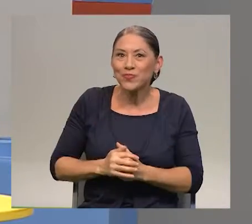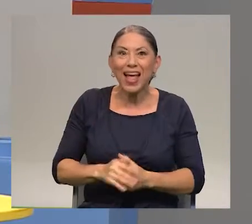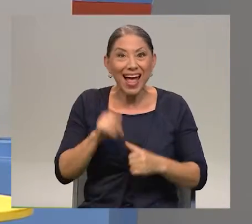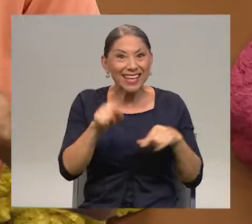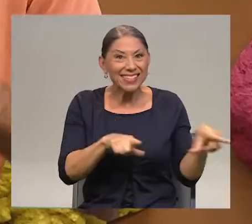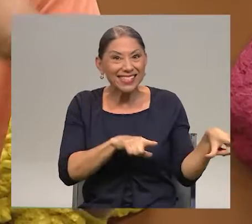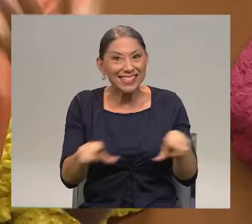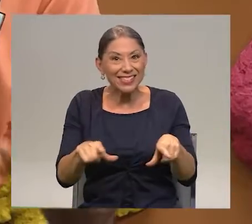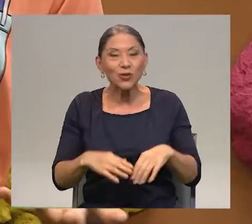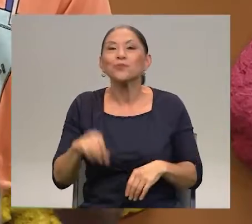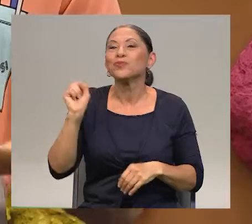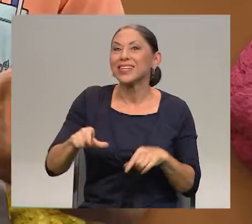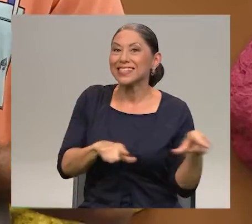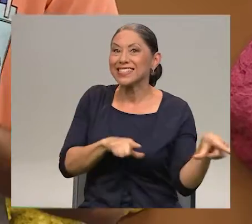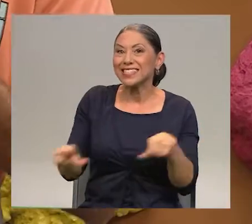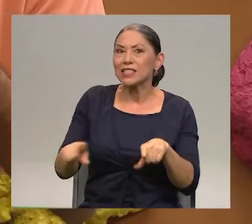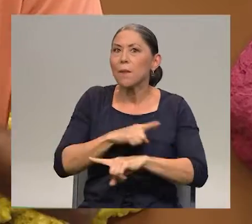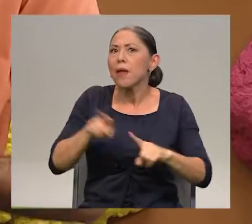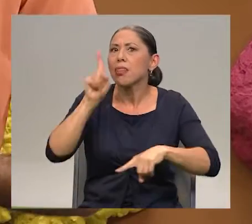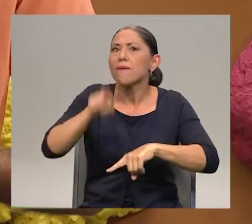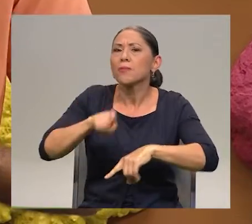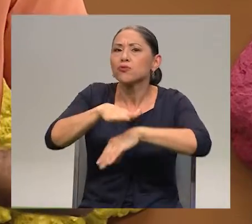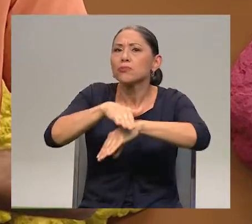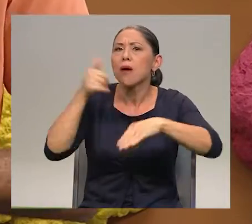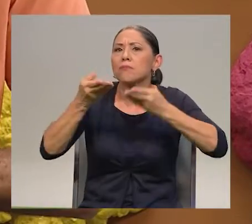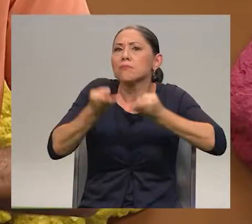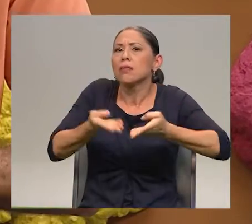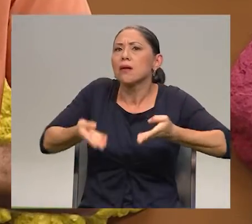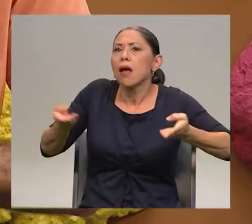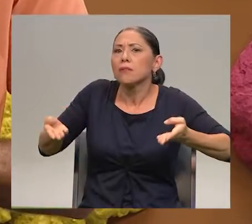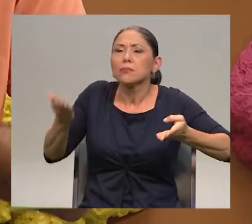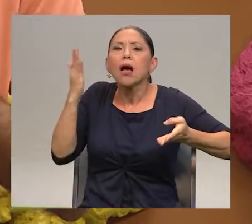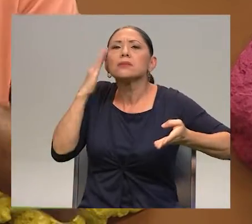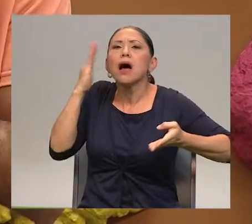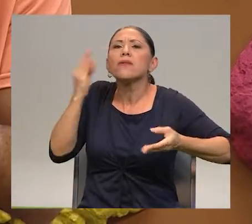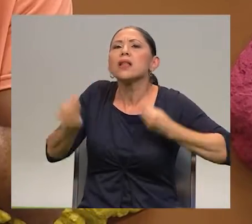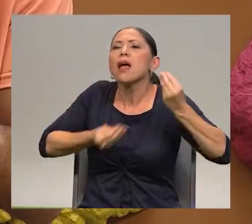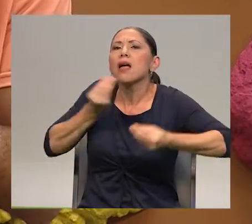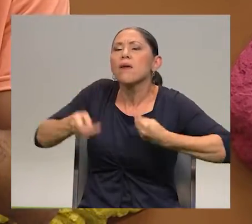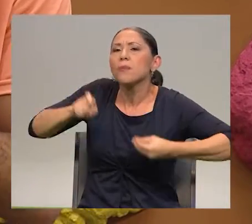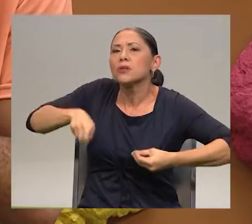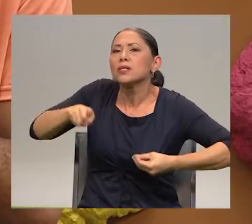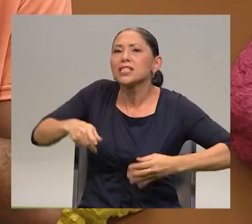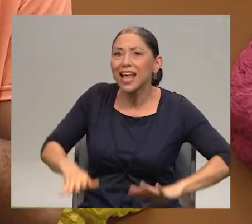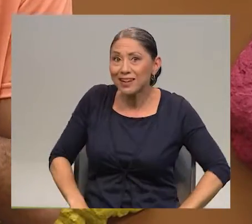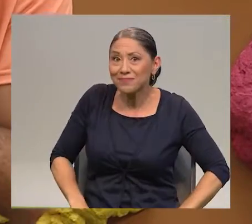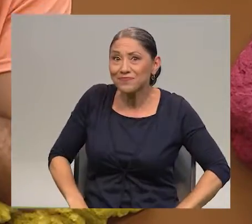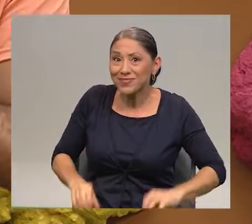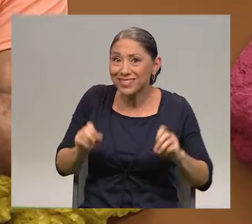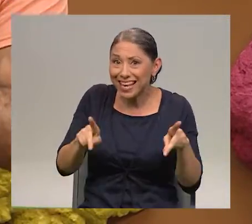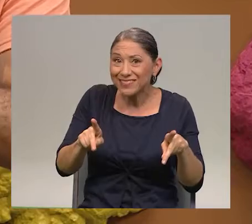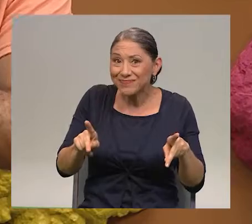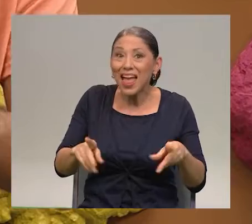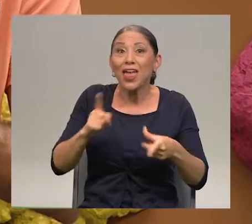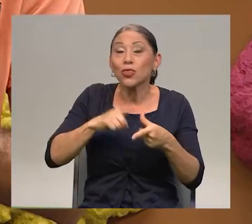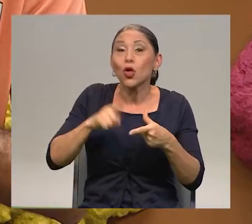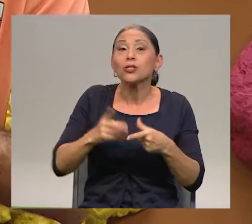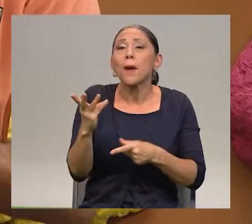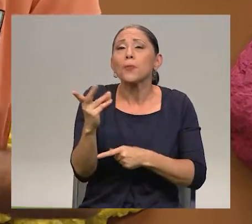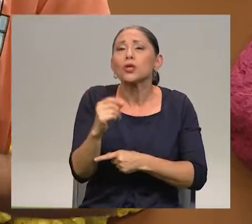that we need to call our materiales to know what we are going to need. Okay? So, at the count of three. Materiales. The ingredients.